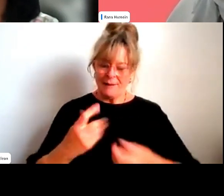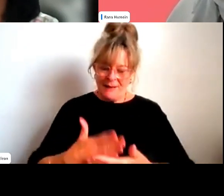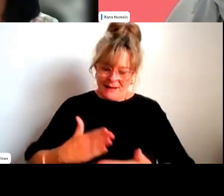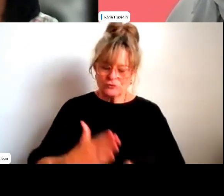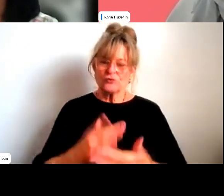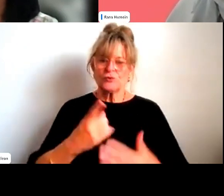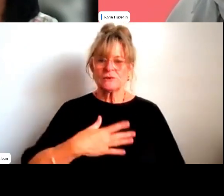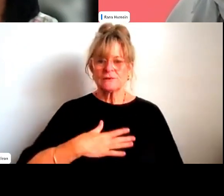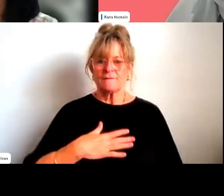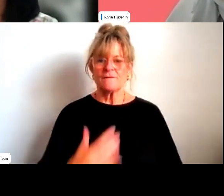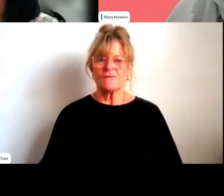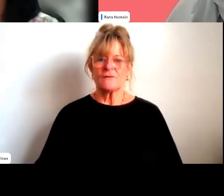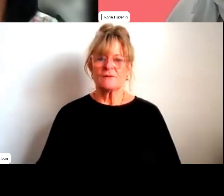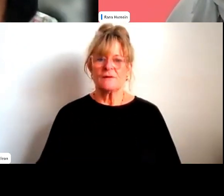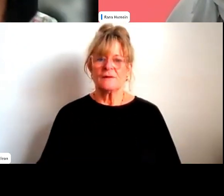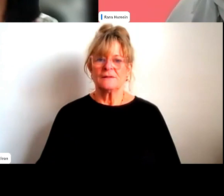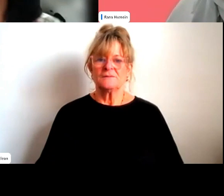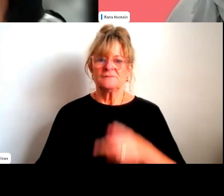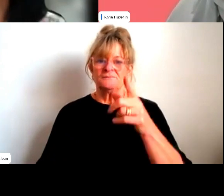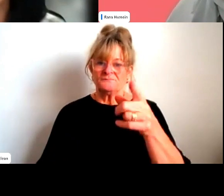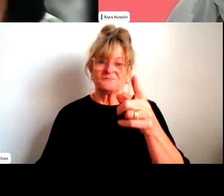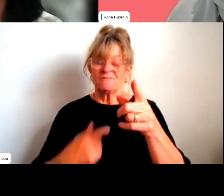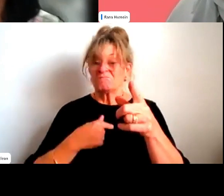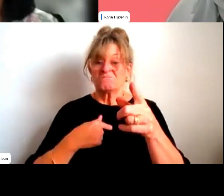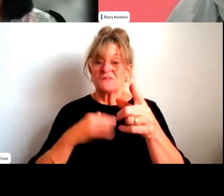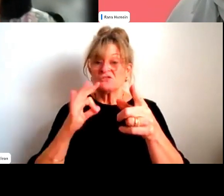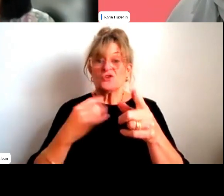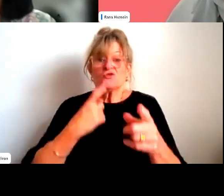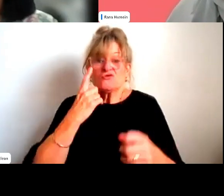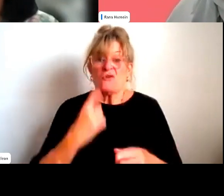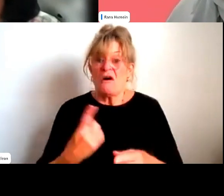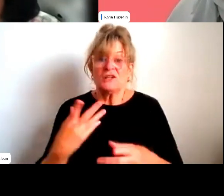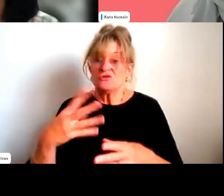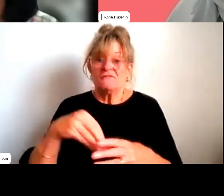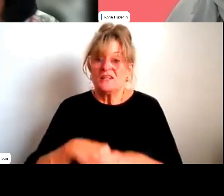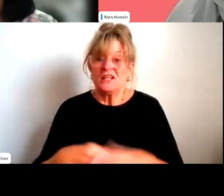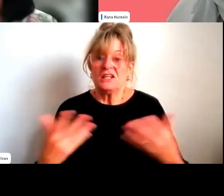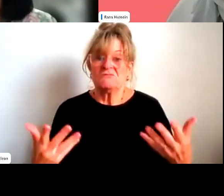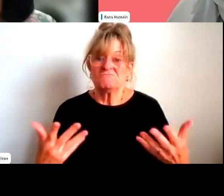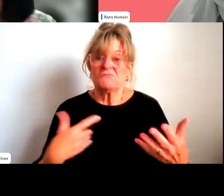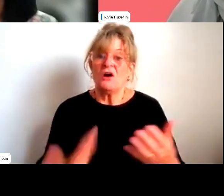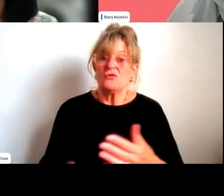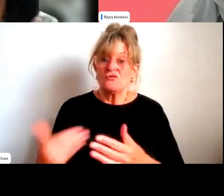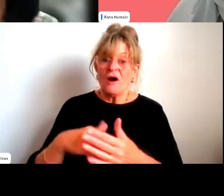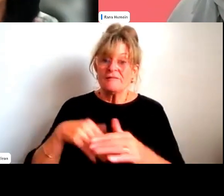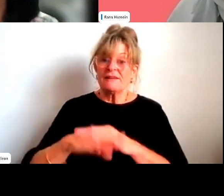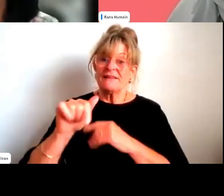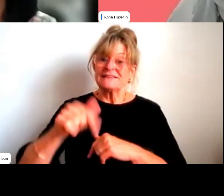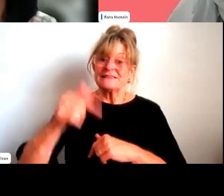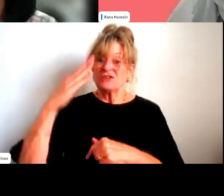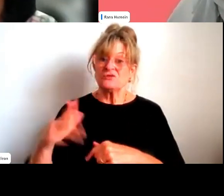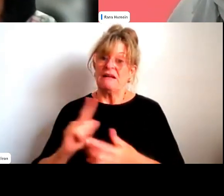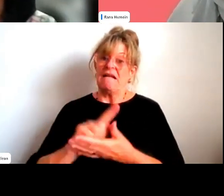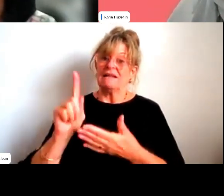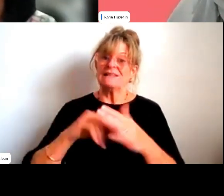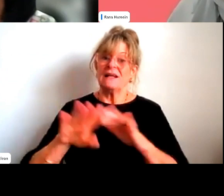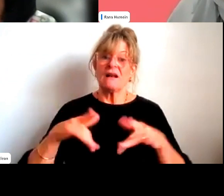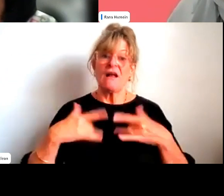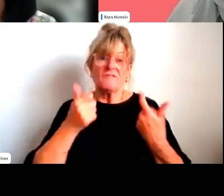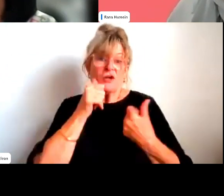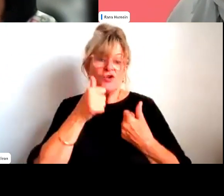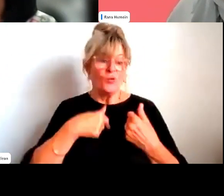I actually, um, don't ever try to fit in. I know I came to this country much later in life and I knew that I was going to be different to everyone else